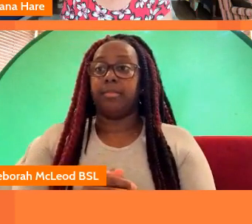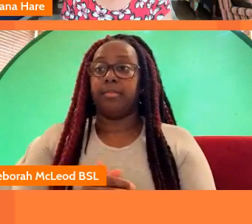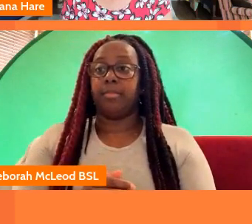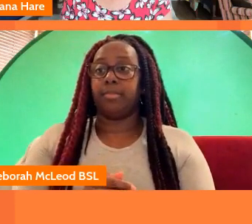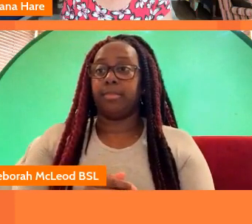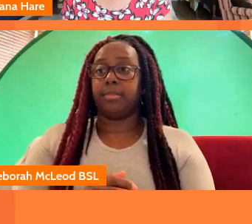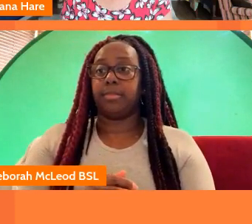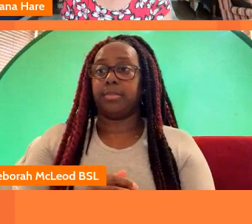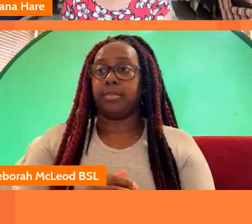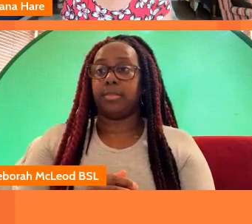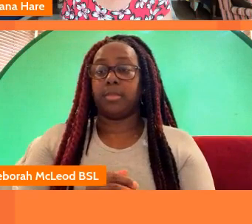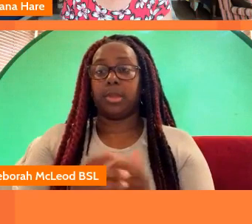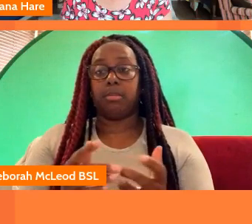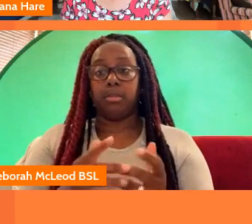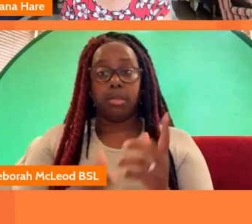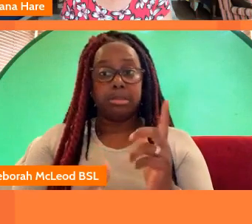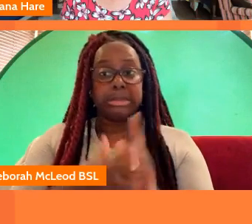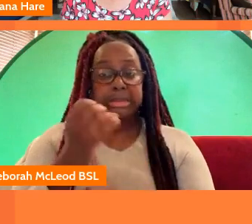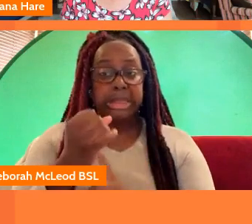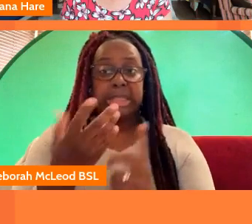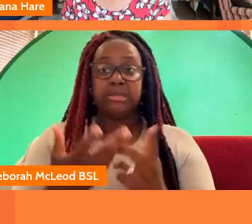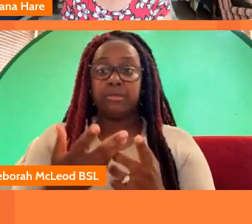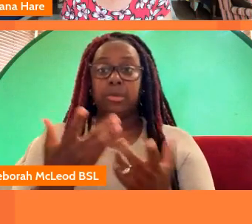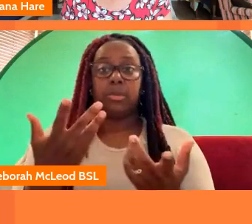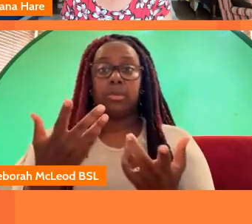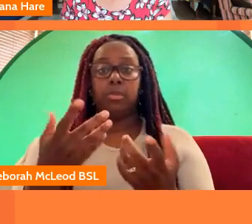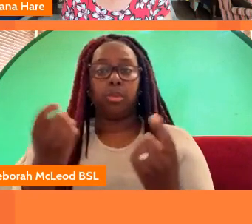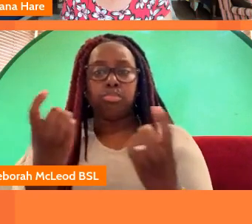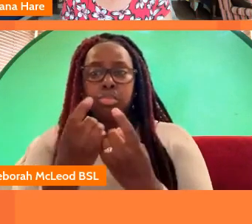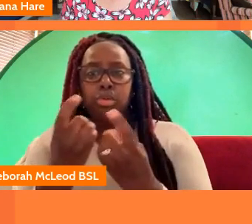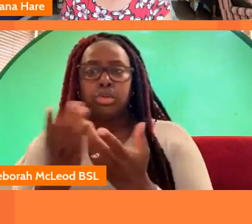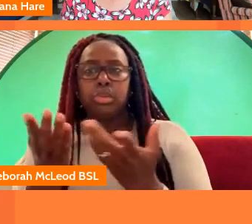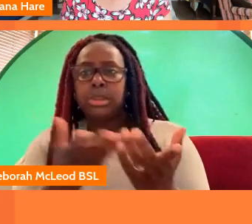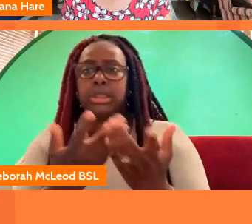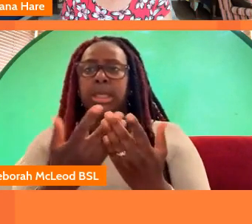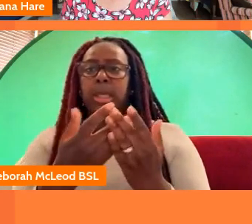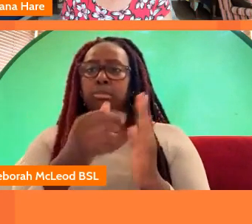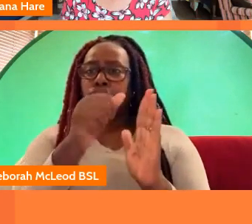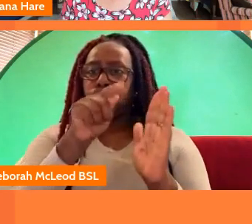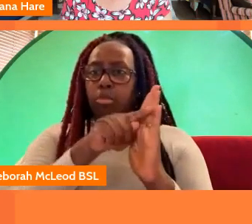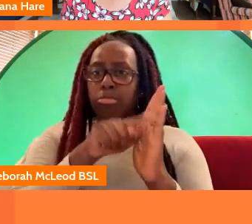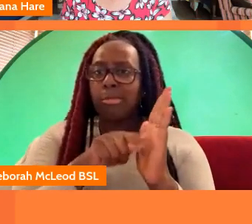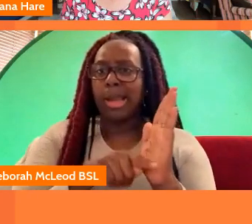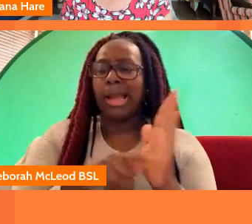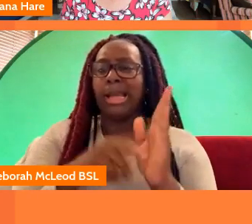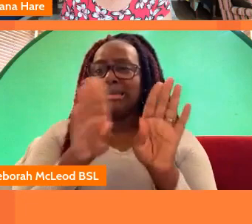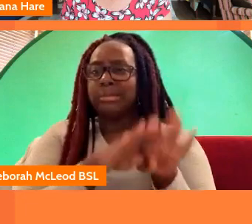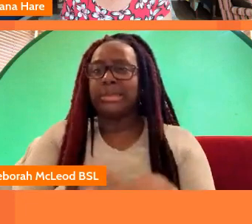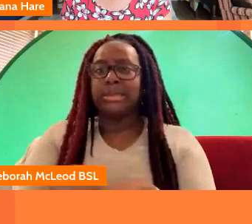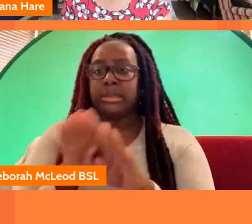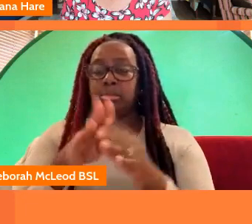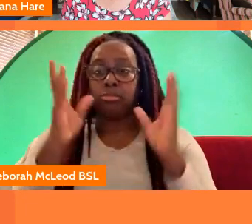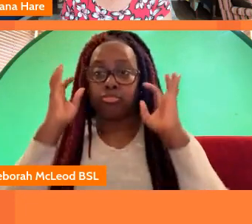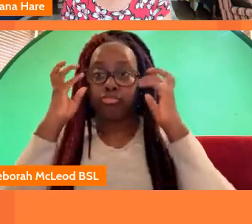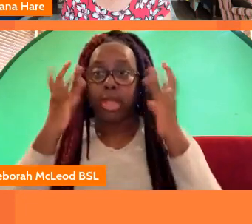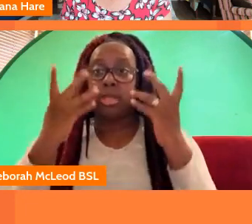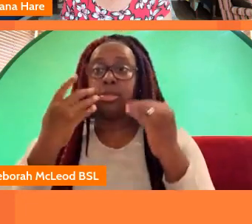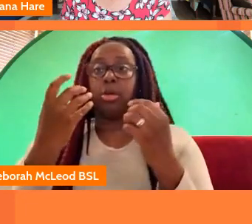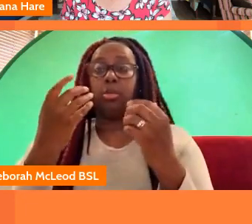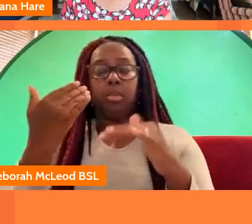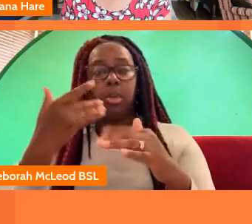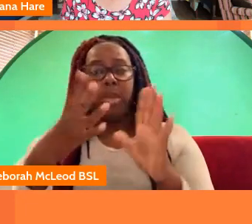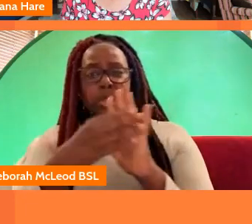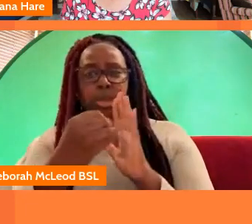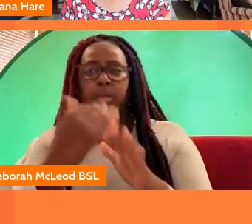successful at um producing programs for national radio can actually say to us well actually we you know we're working with this person